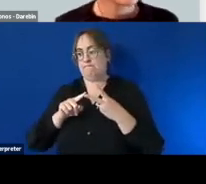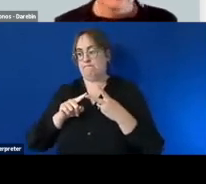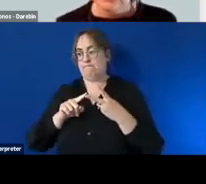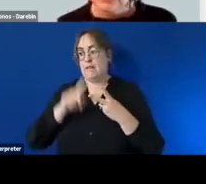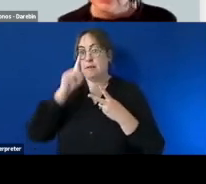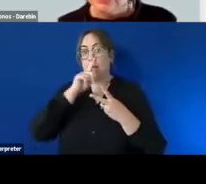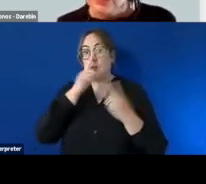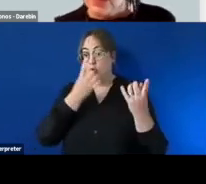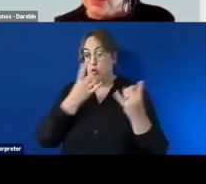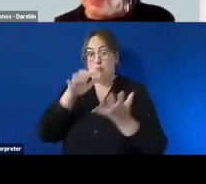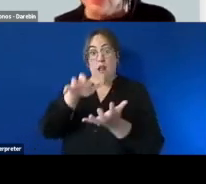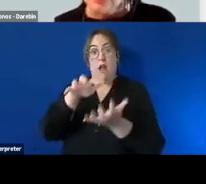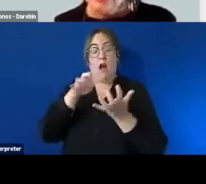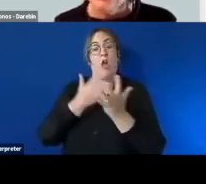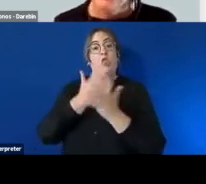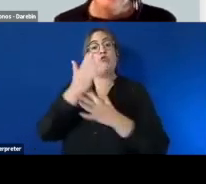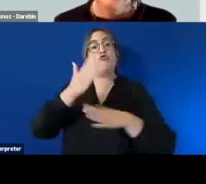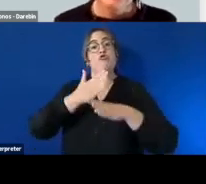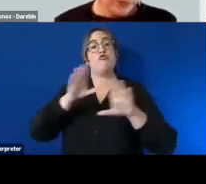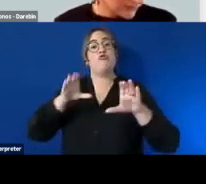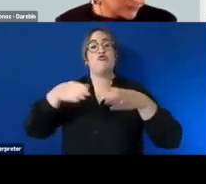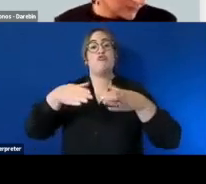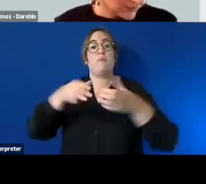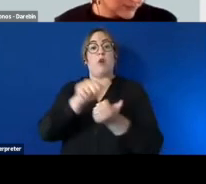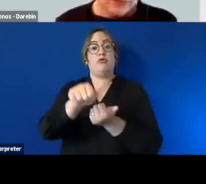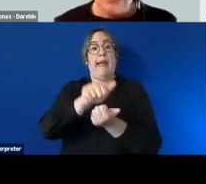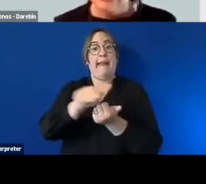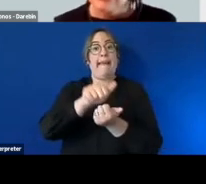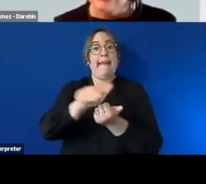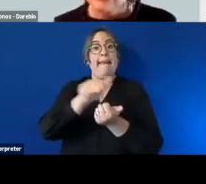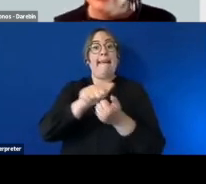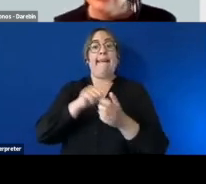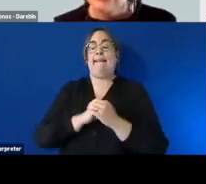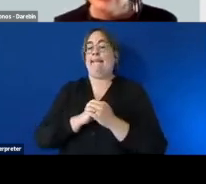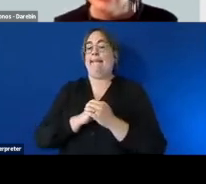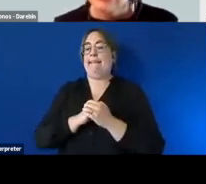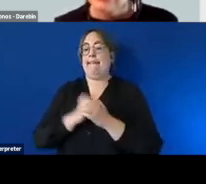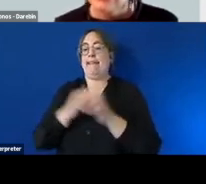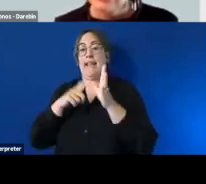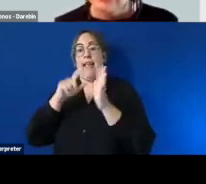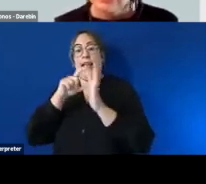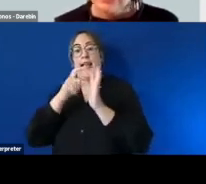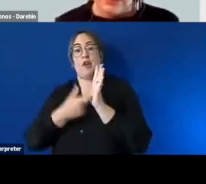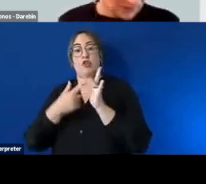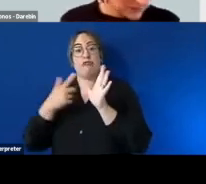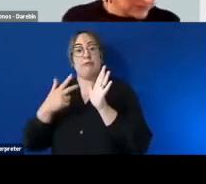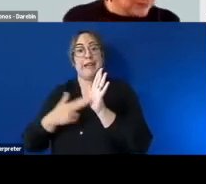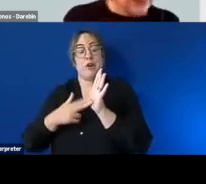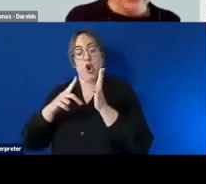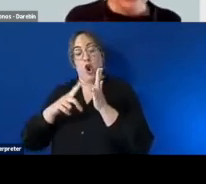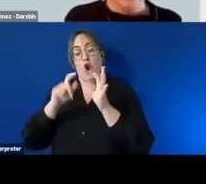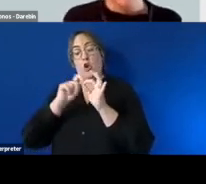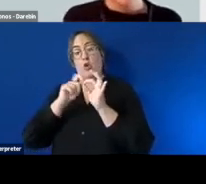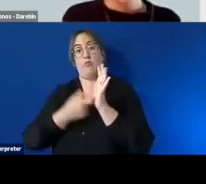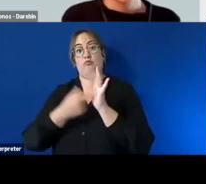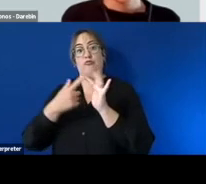disability uh through group training etc um my my ex-colleague adrian o'brien is one of those he's made himself known